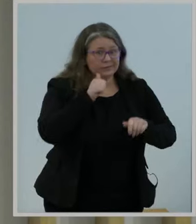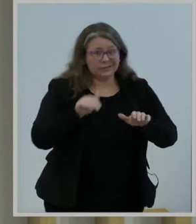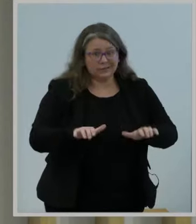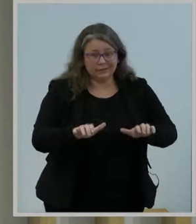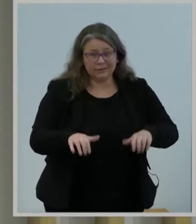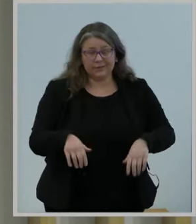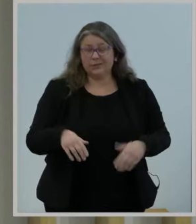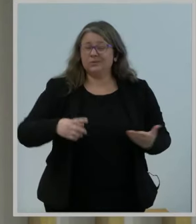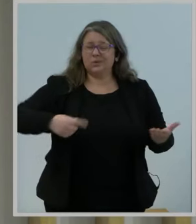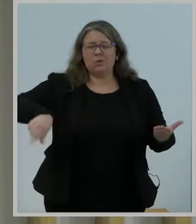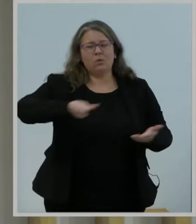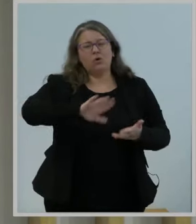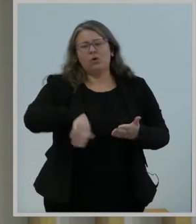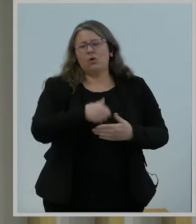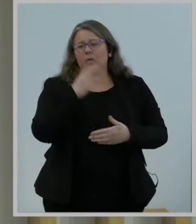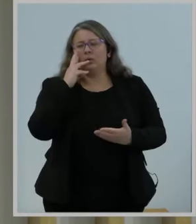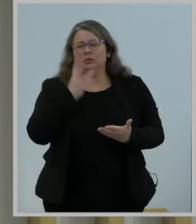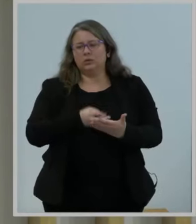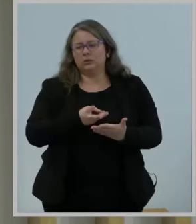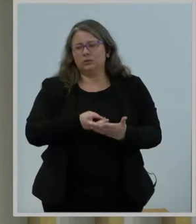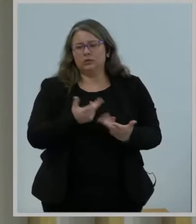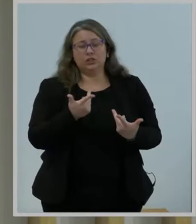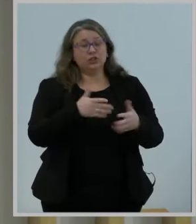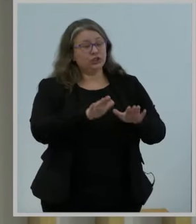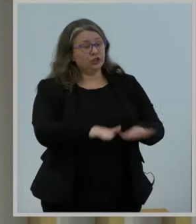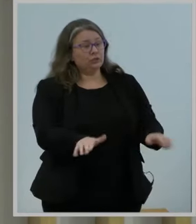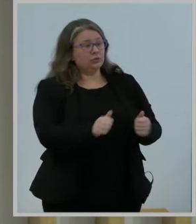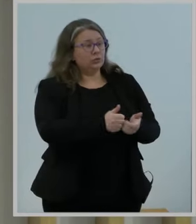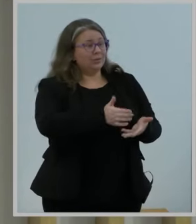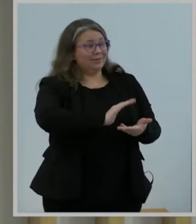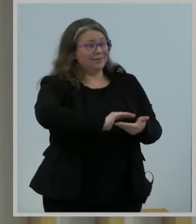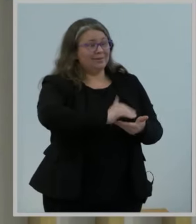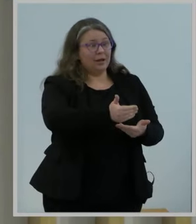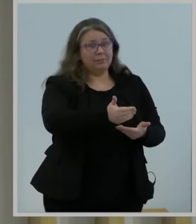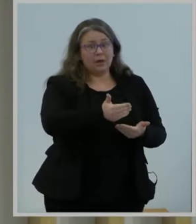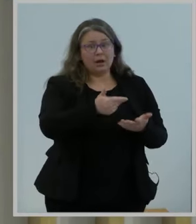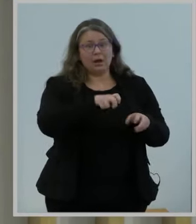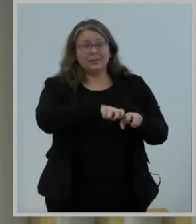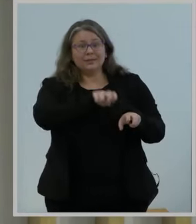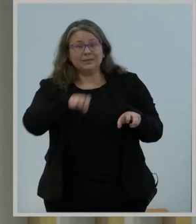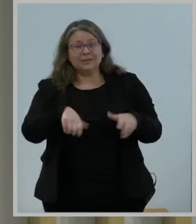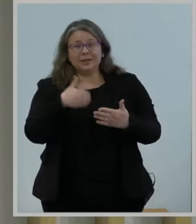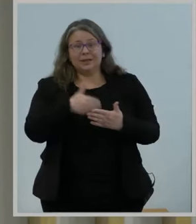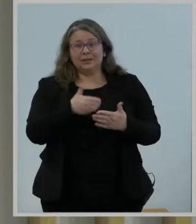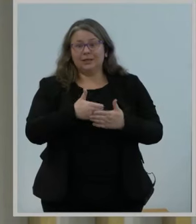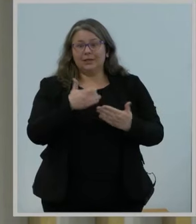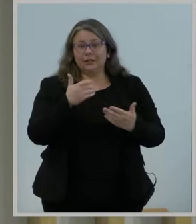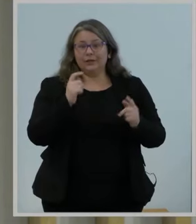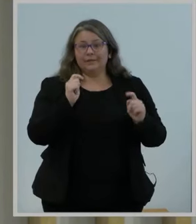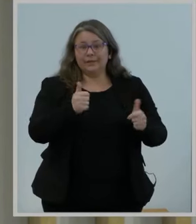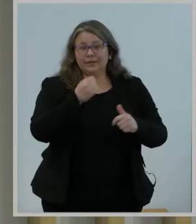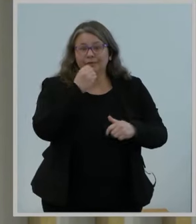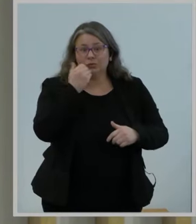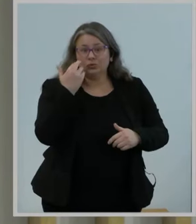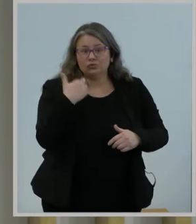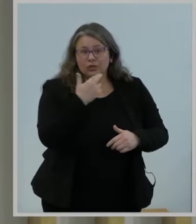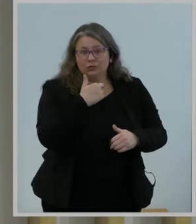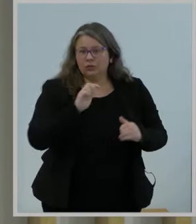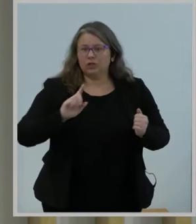on their knees, lingering outside of fast food restaurants just to catch a wireless signal to go to online class.